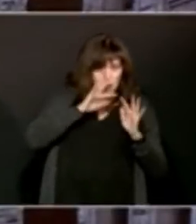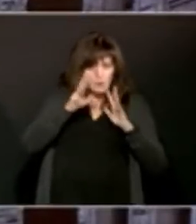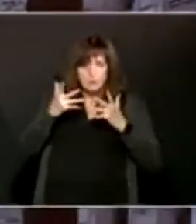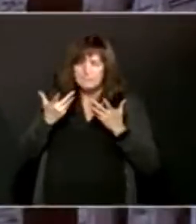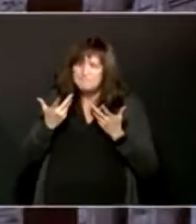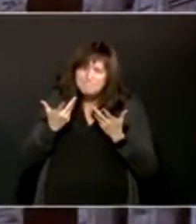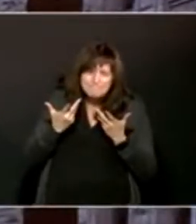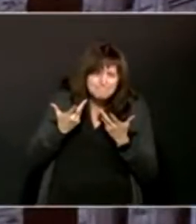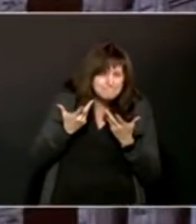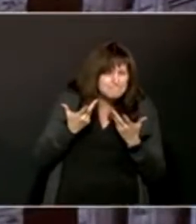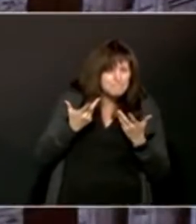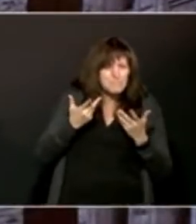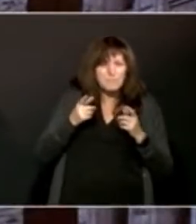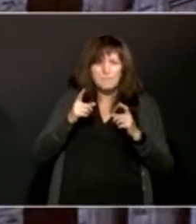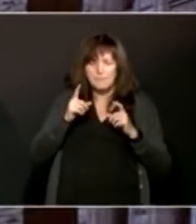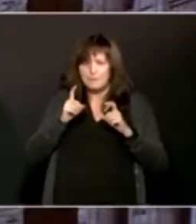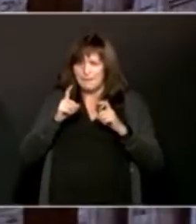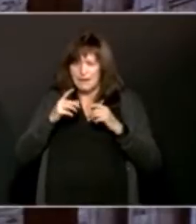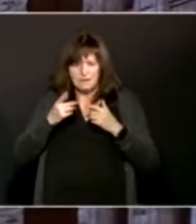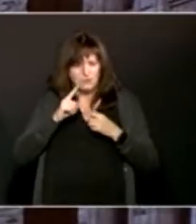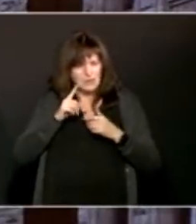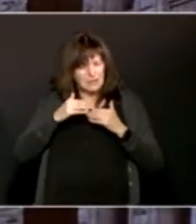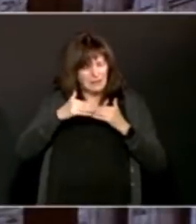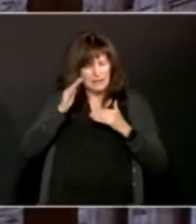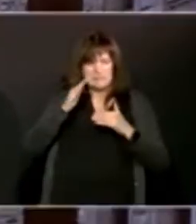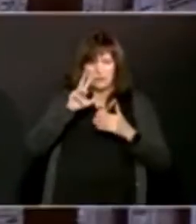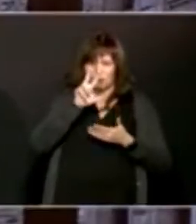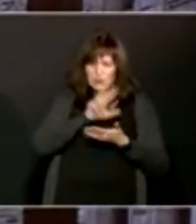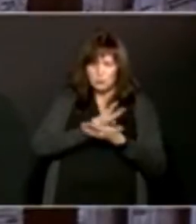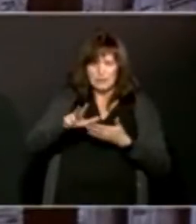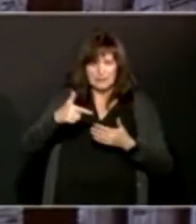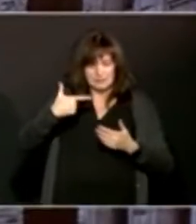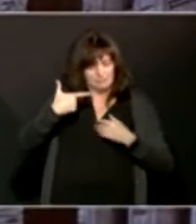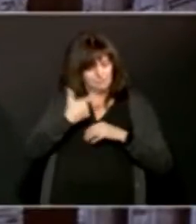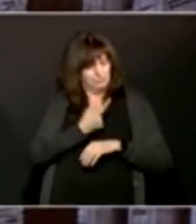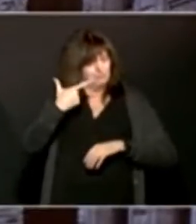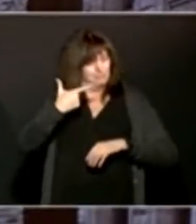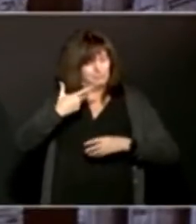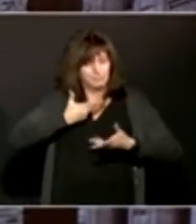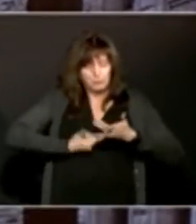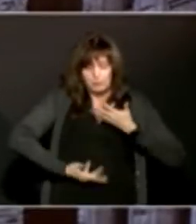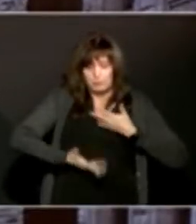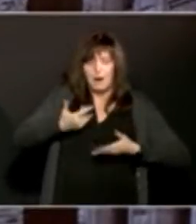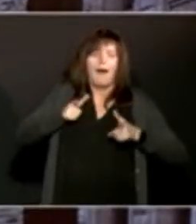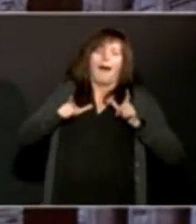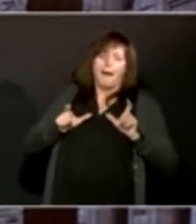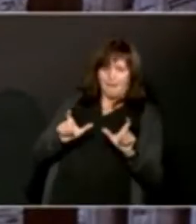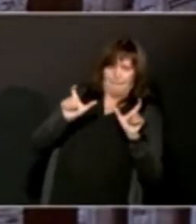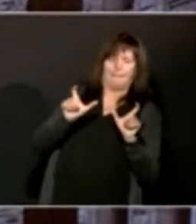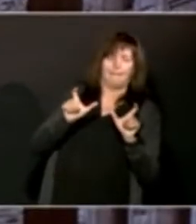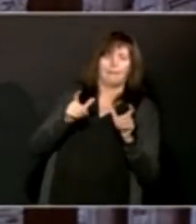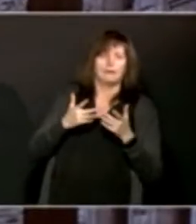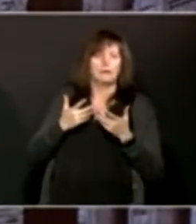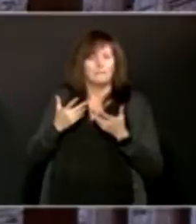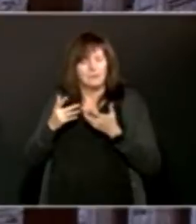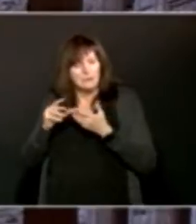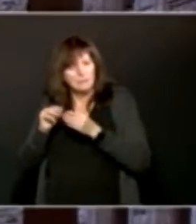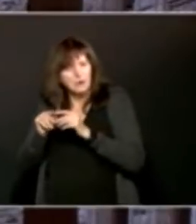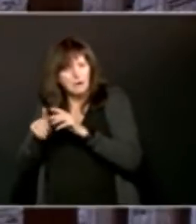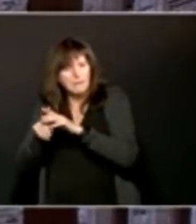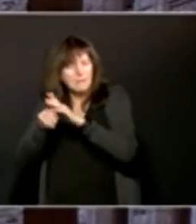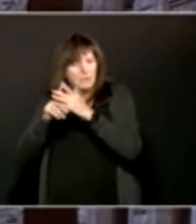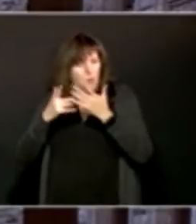You may be having more problems because they have COVID and so you want to be careful how you handle that and undertake that.